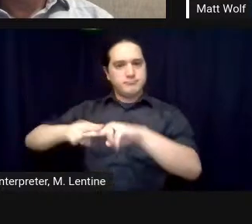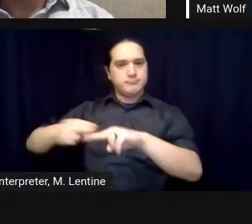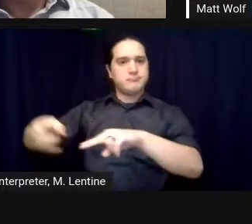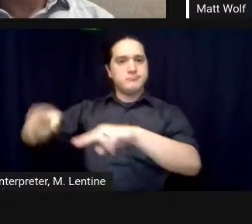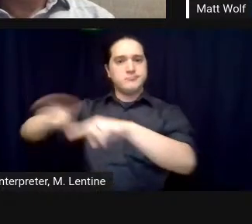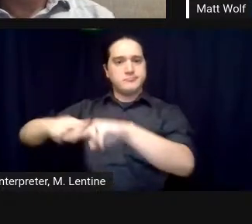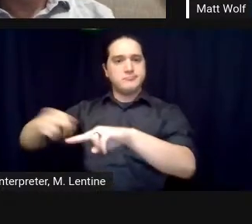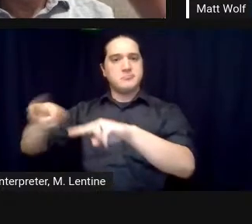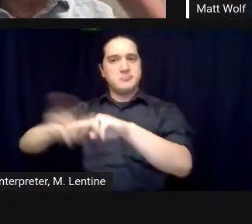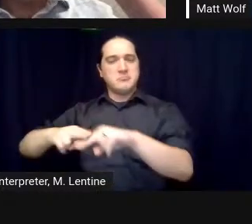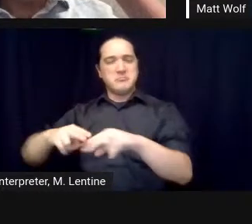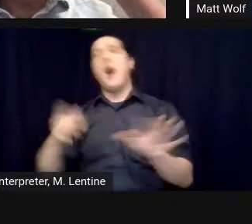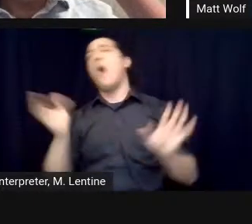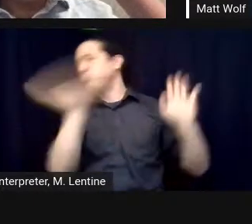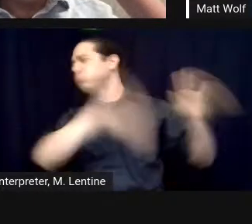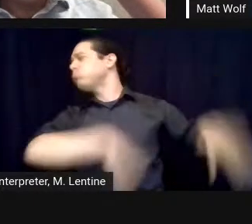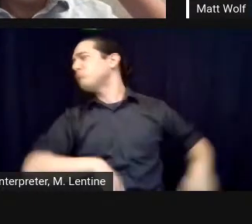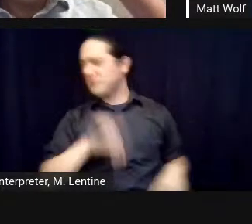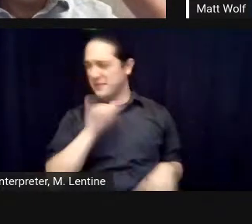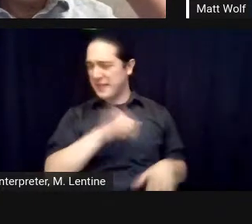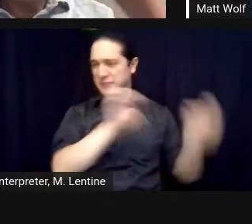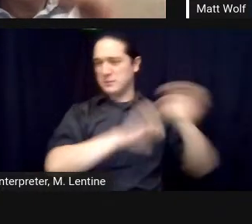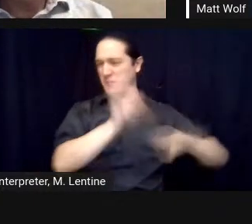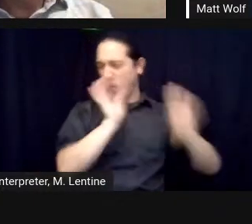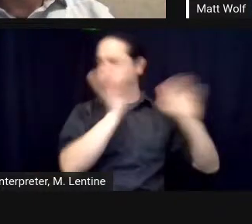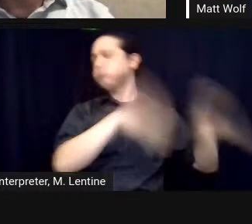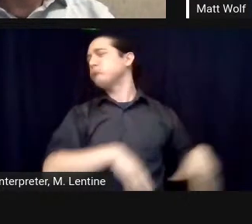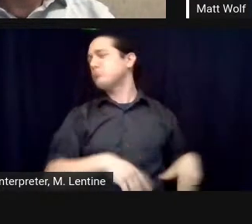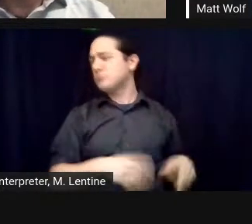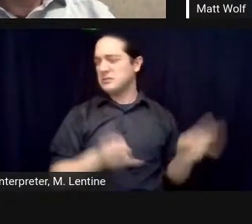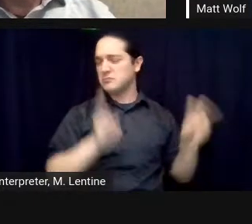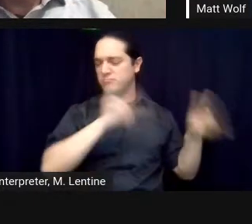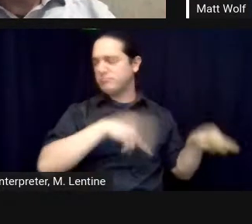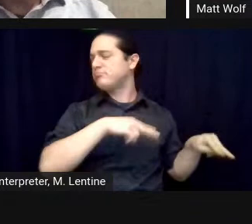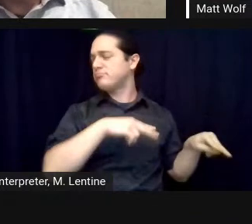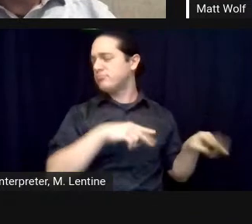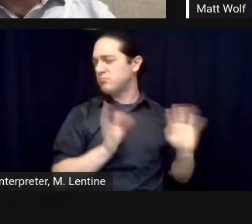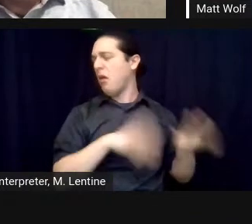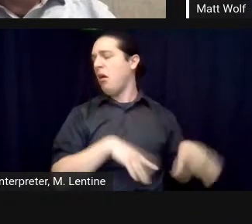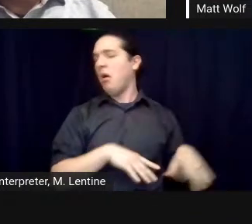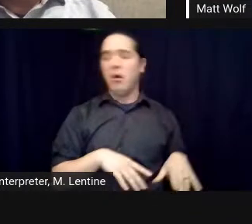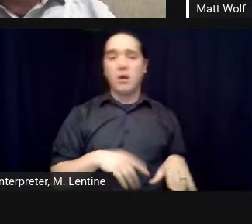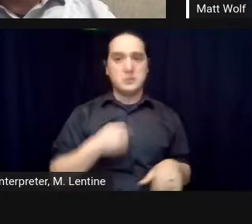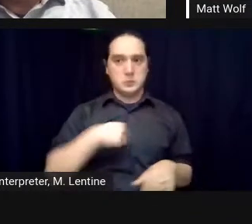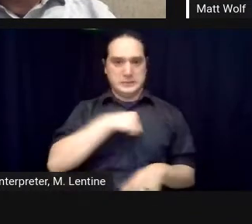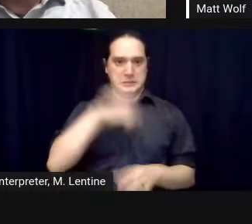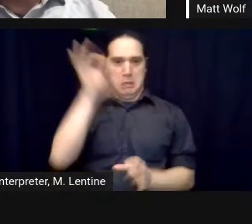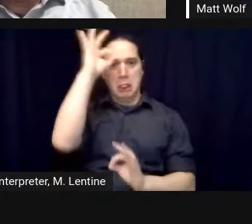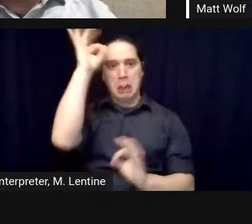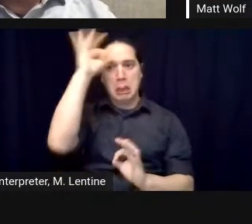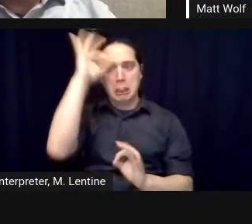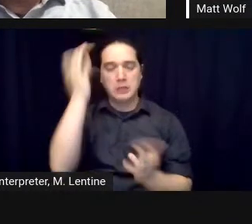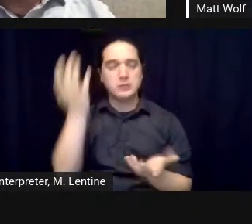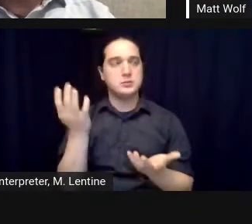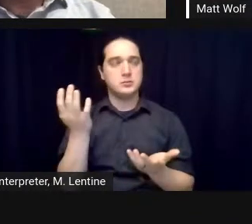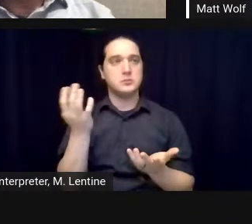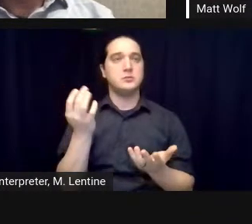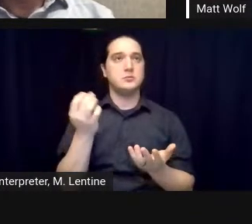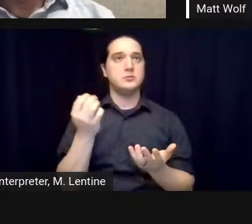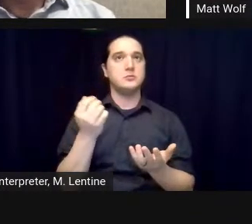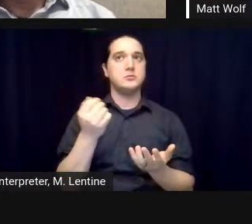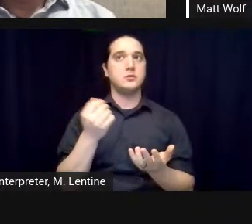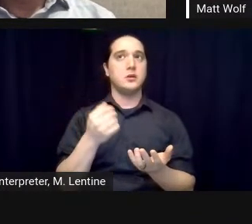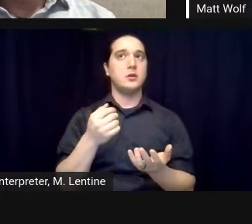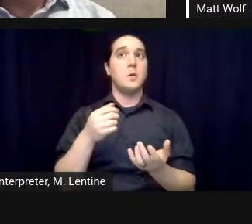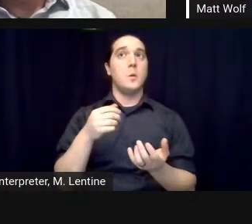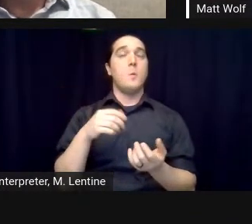journalists so we were played a bit like a yo-yo you know the coverage was very very over the